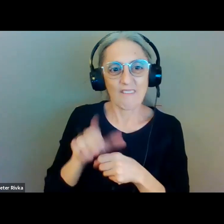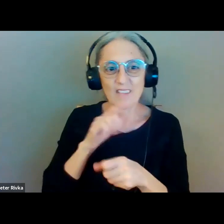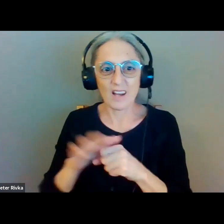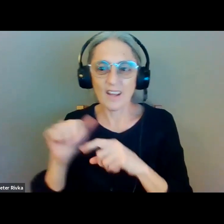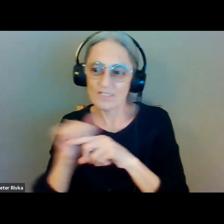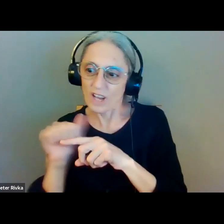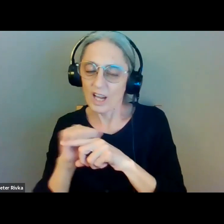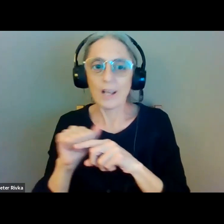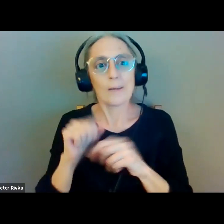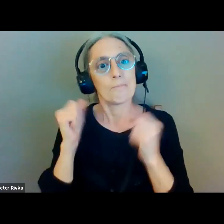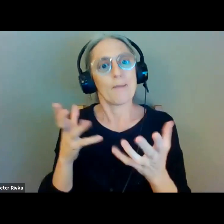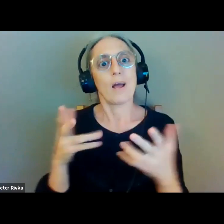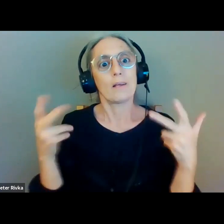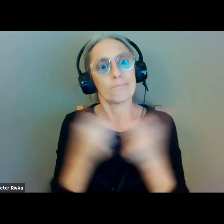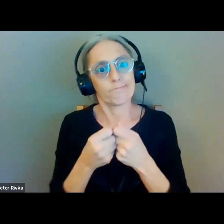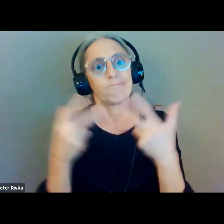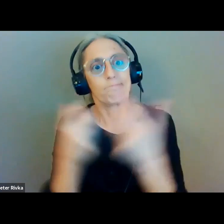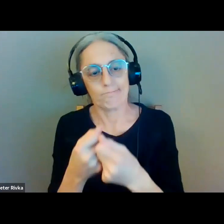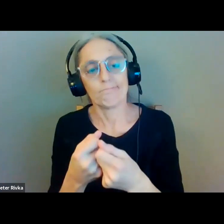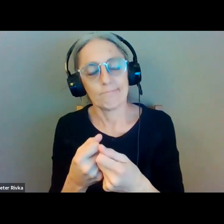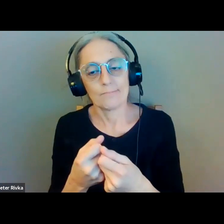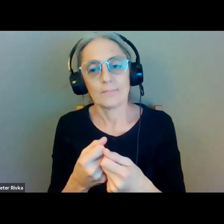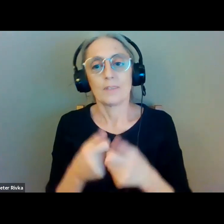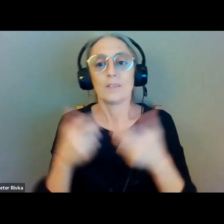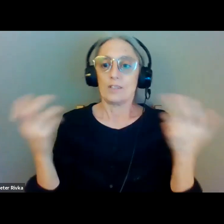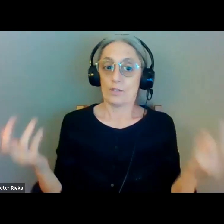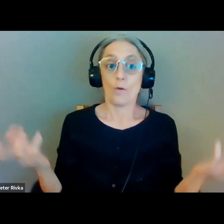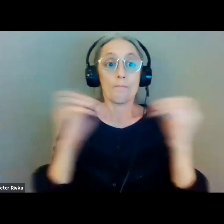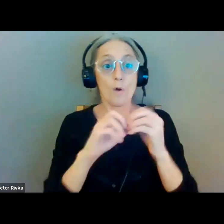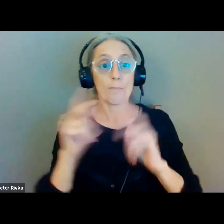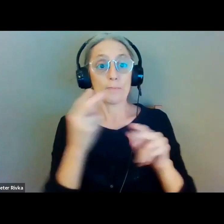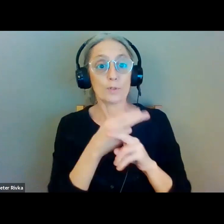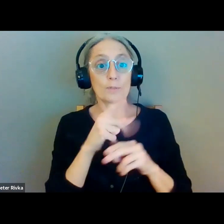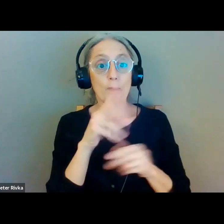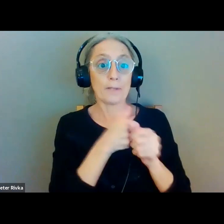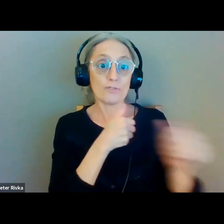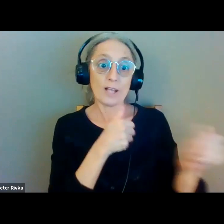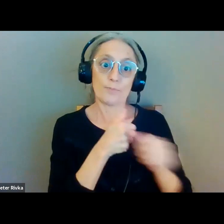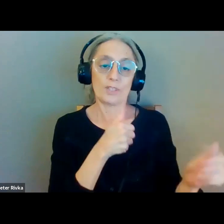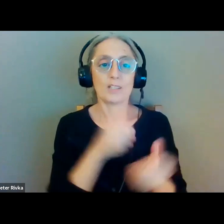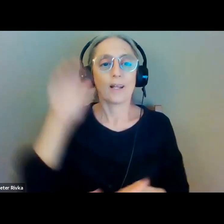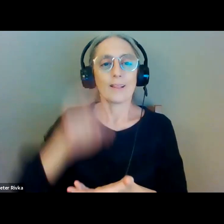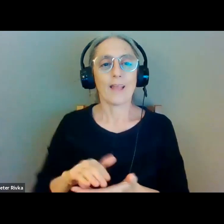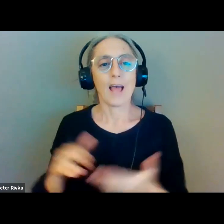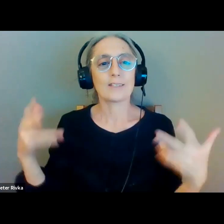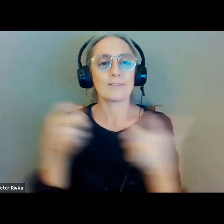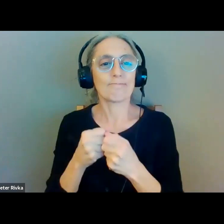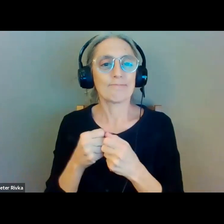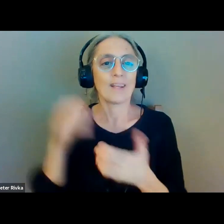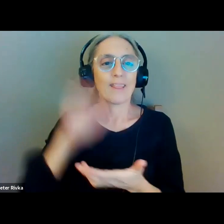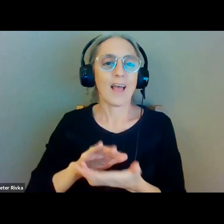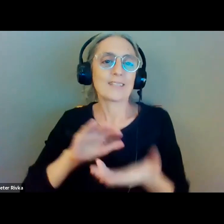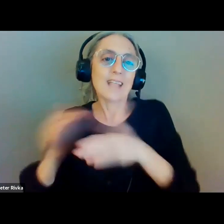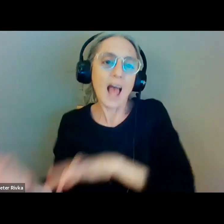reduces uh traffic deaths altogether people use public transportation um driving is kind of